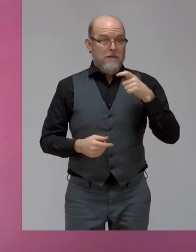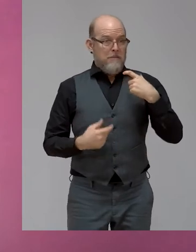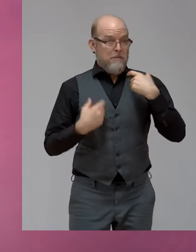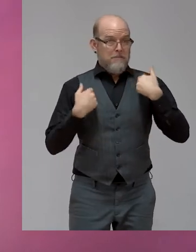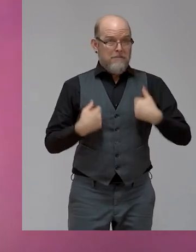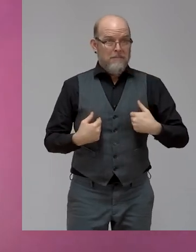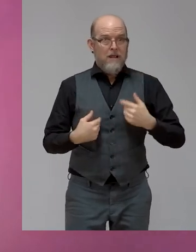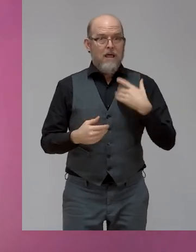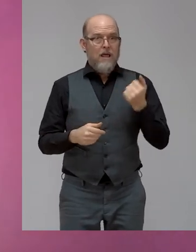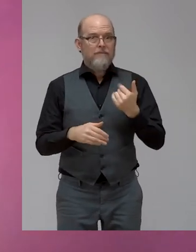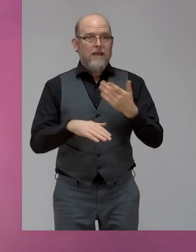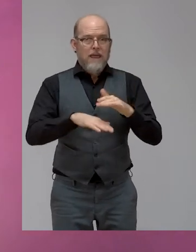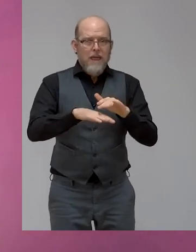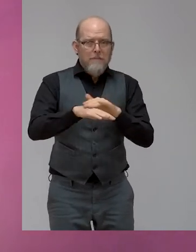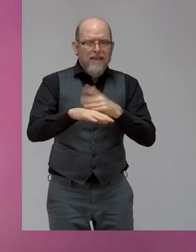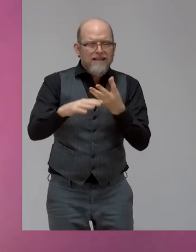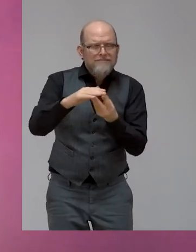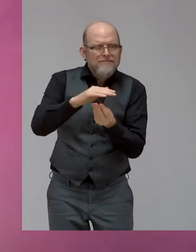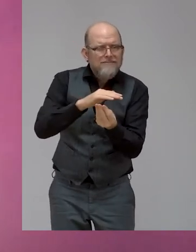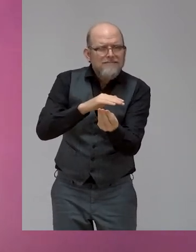biased as an introvert and a creative.